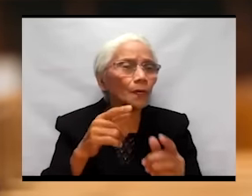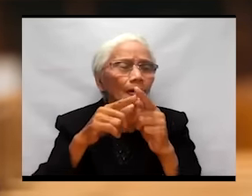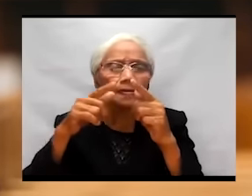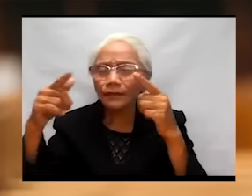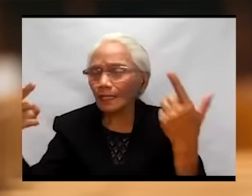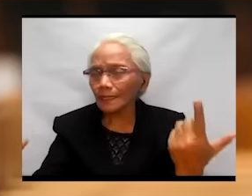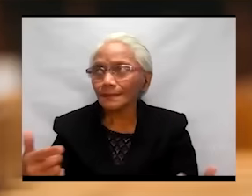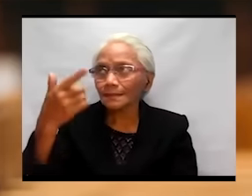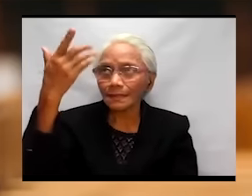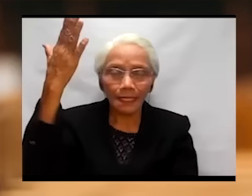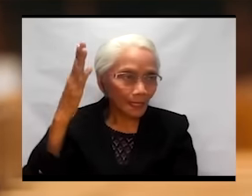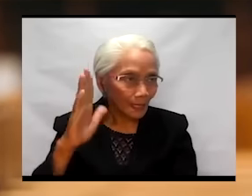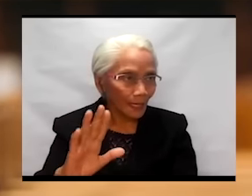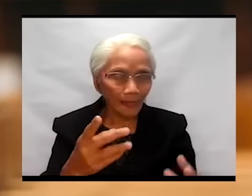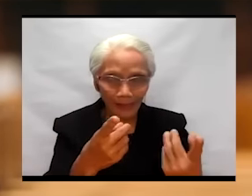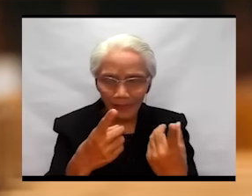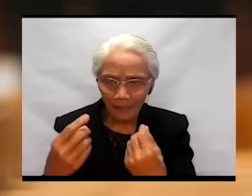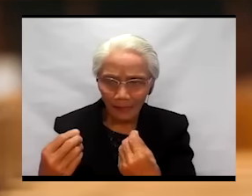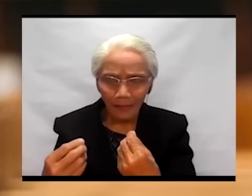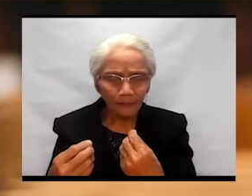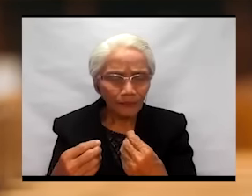something to complain about.